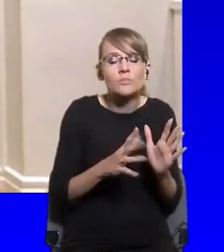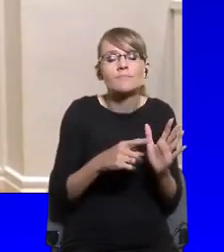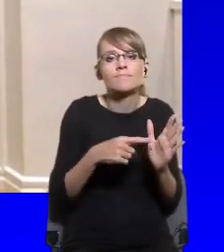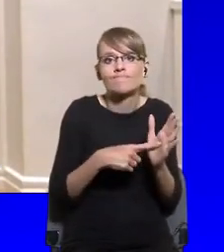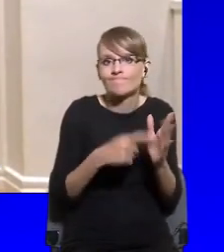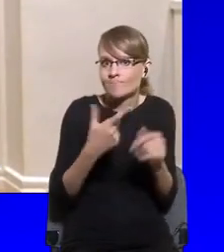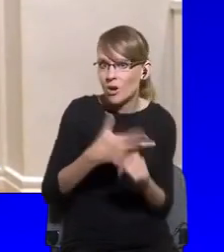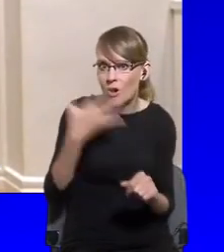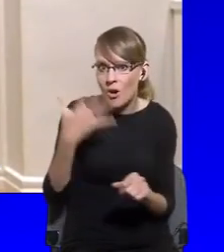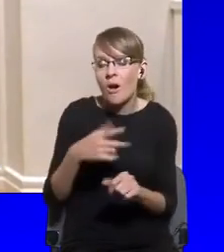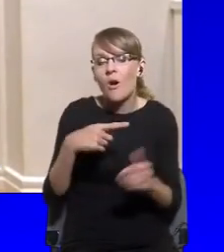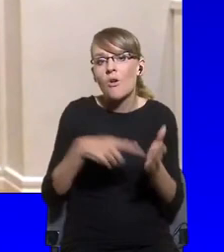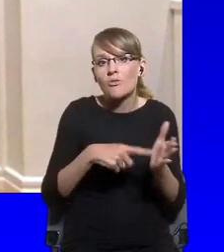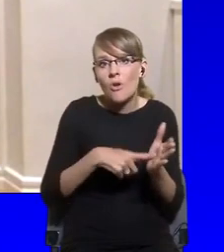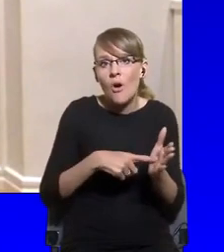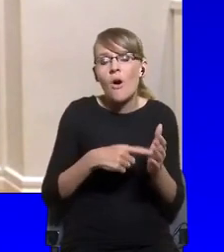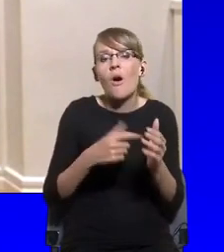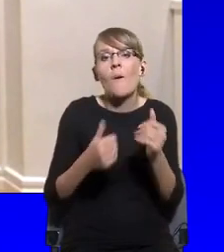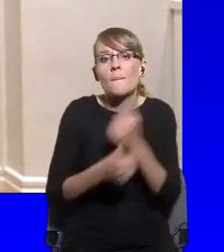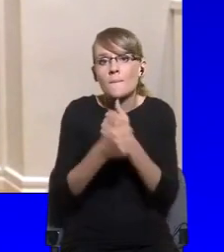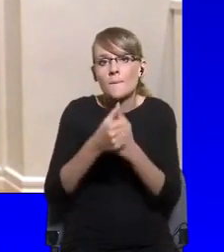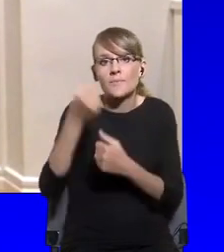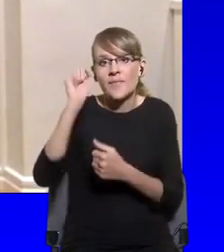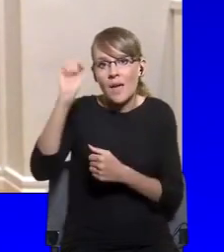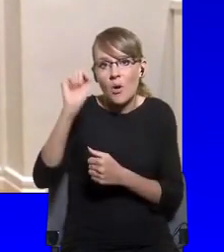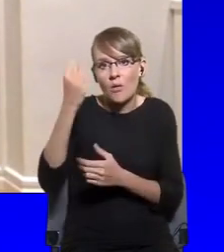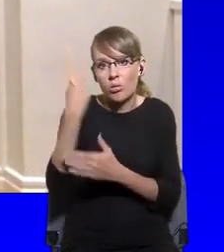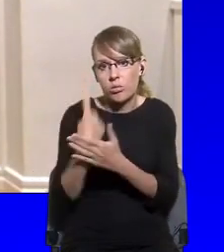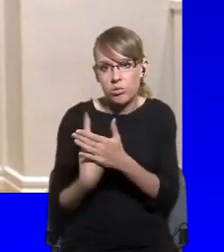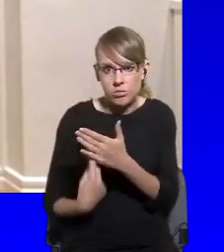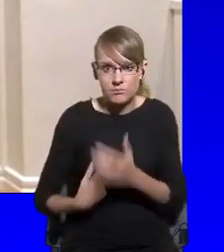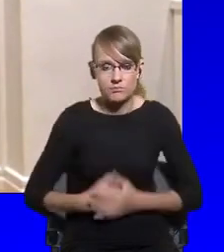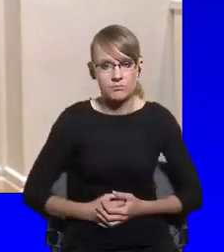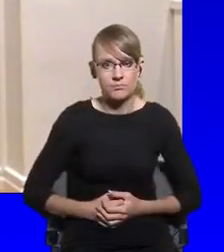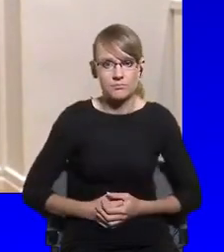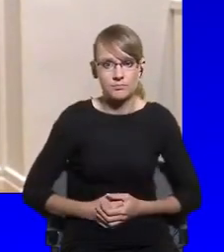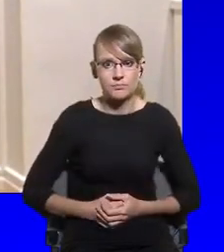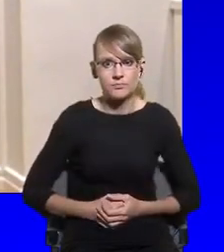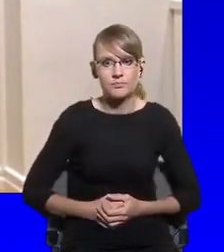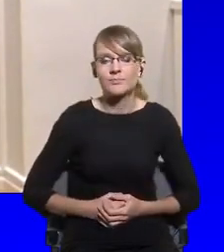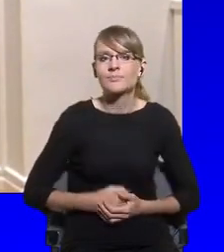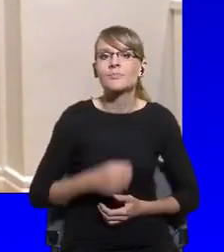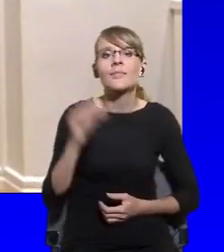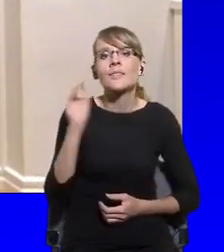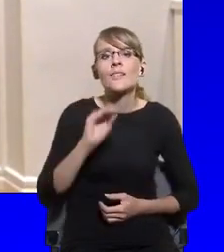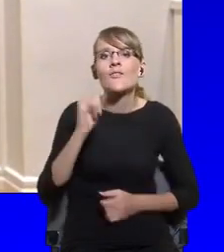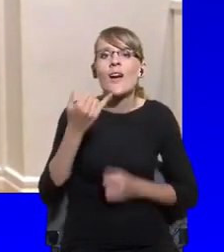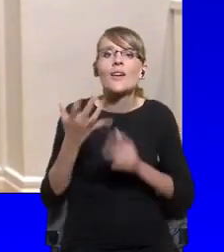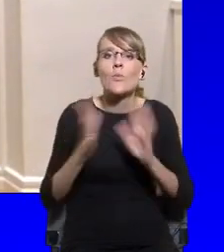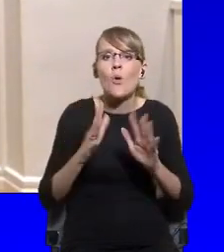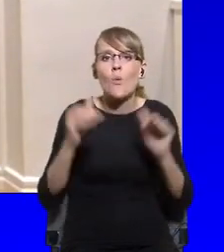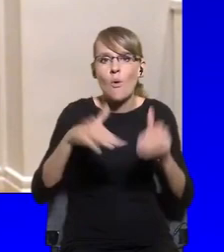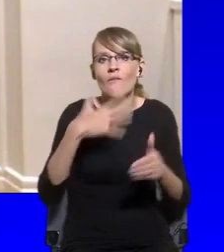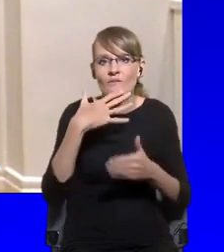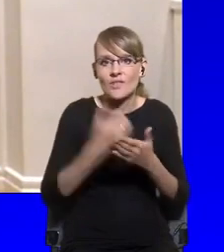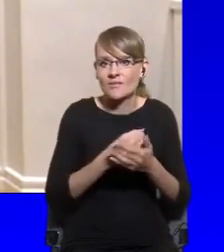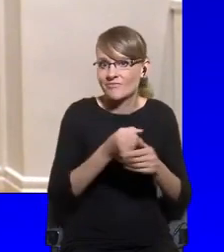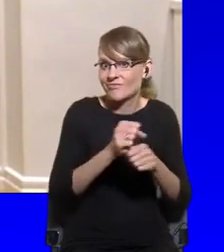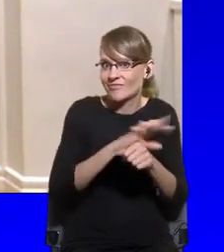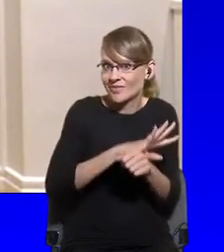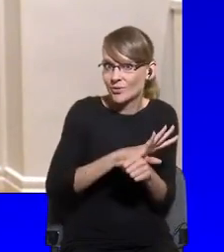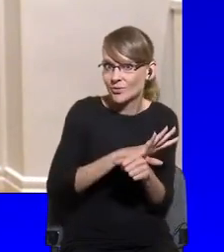So this is the second way the COVID-19 crisis can be used to undermine democracy. And the third way